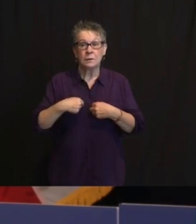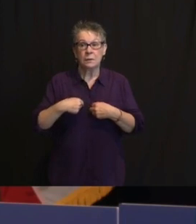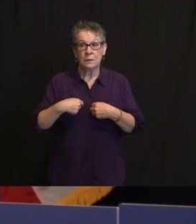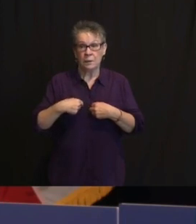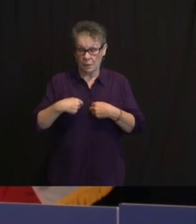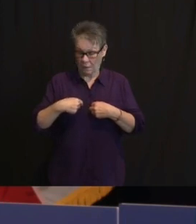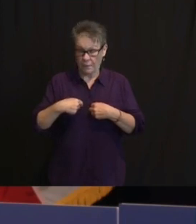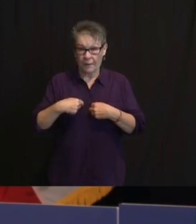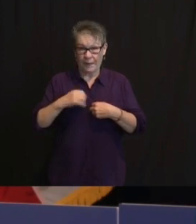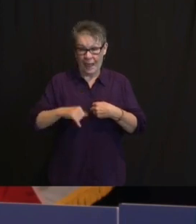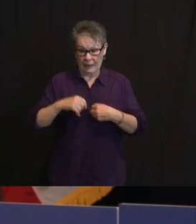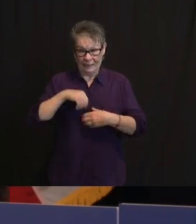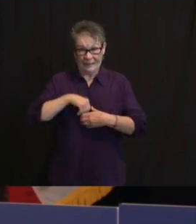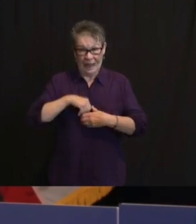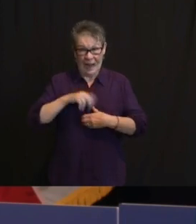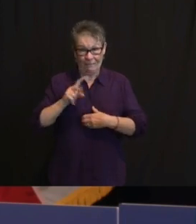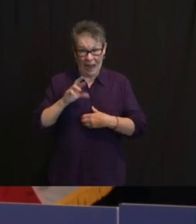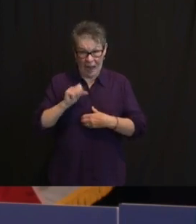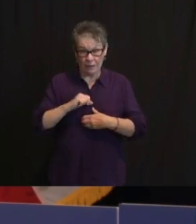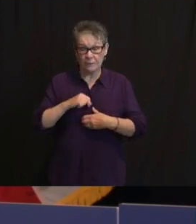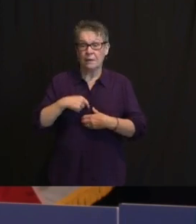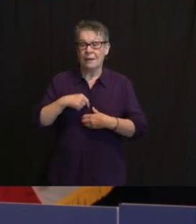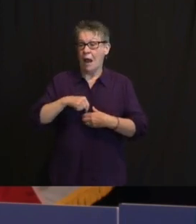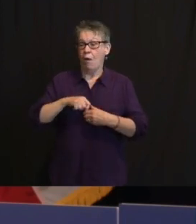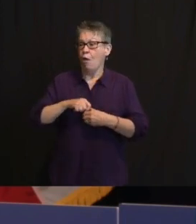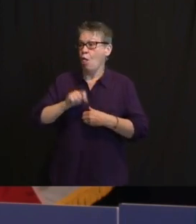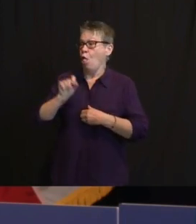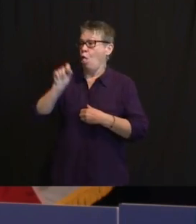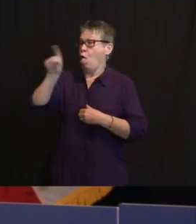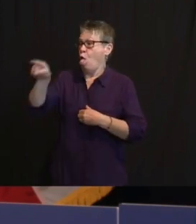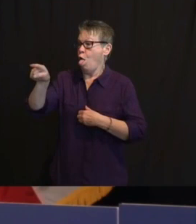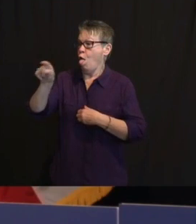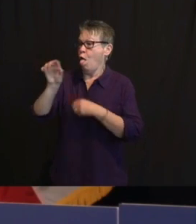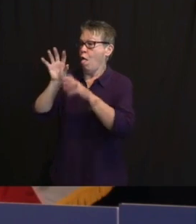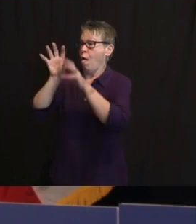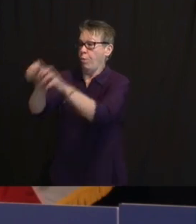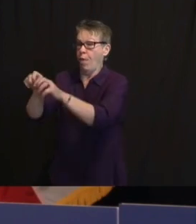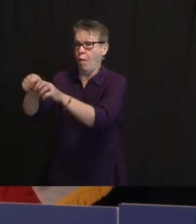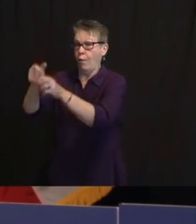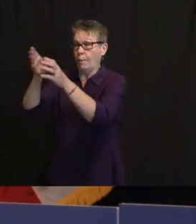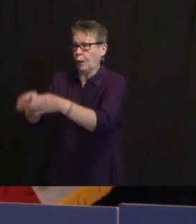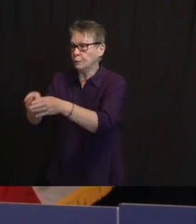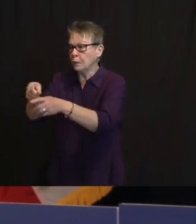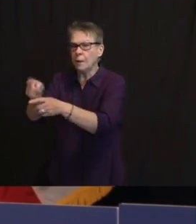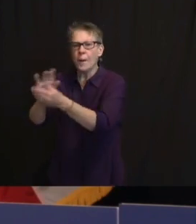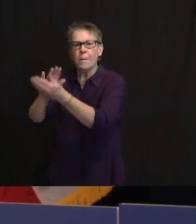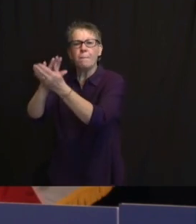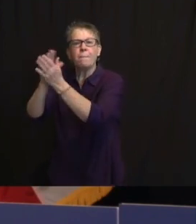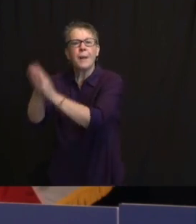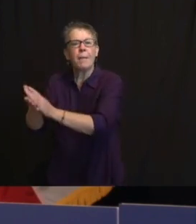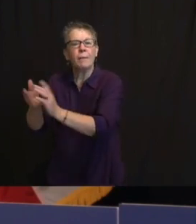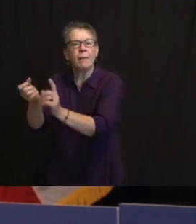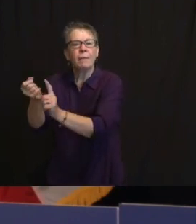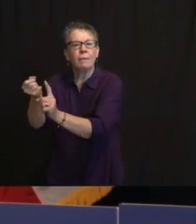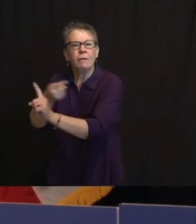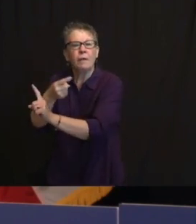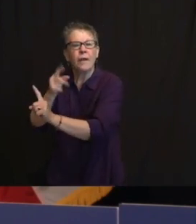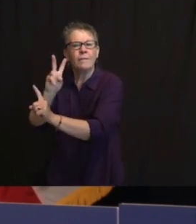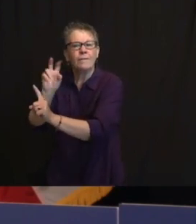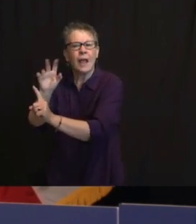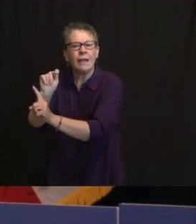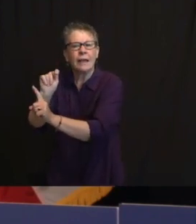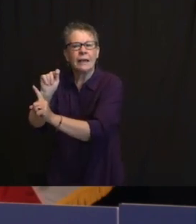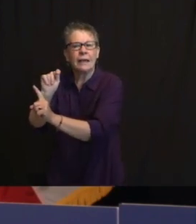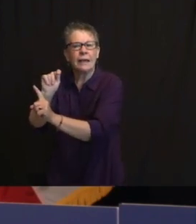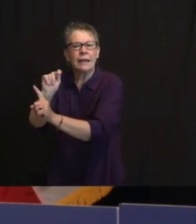THAT MIGHT BE ABLE TO GRAB ON TO YOU AND THOSE MITTENS AREN'T GOING TO FIT AT ALL AND THE VACCINE MIGHT NOT WORK. SO THAT'S ONE THING. AND THE SECOND THING IS